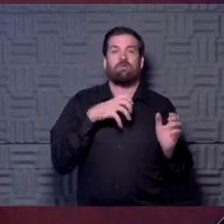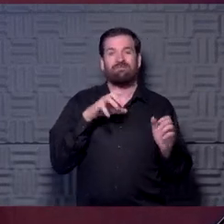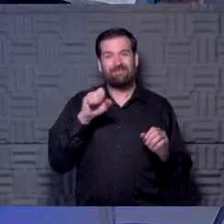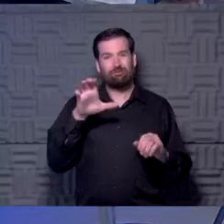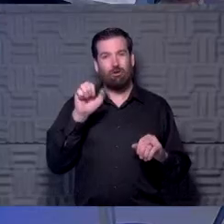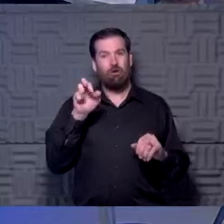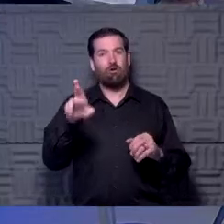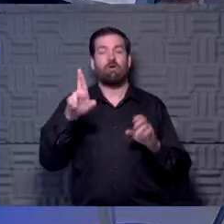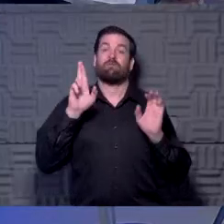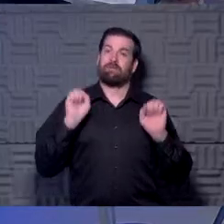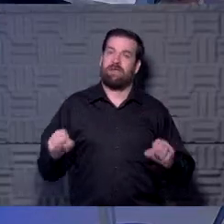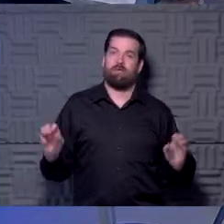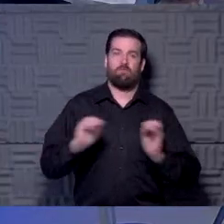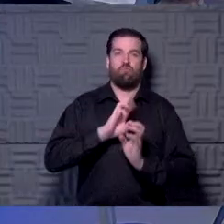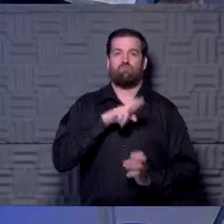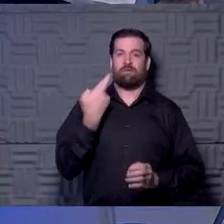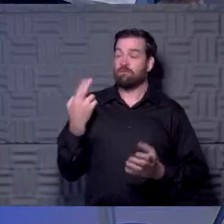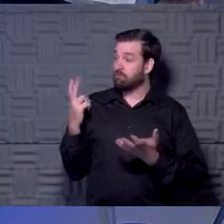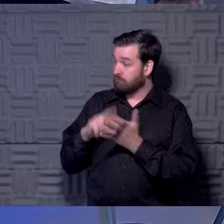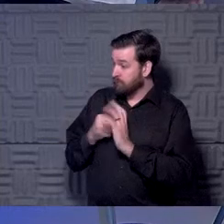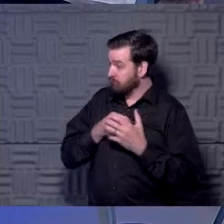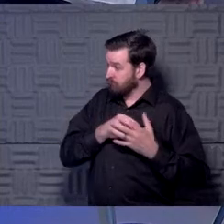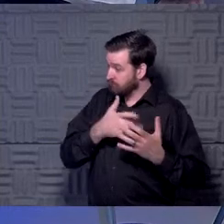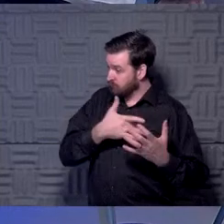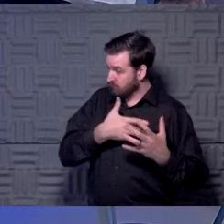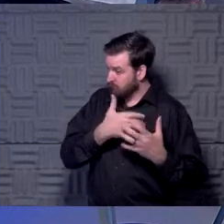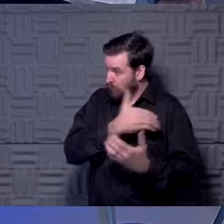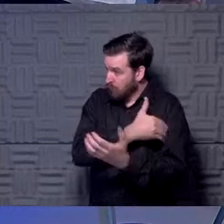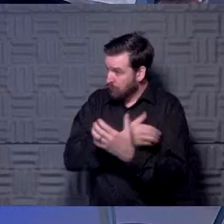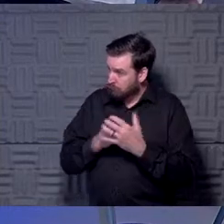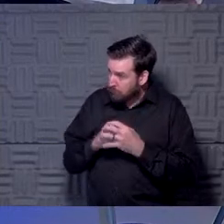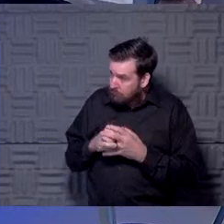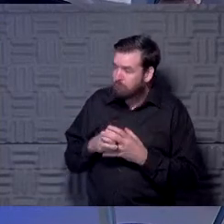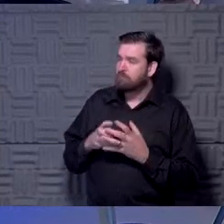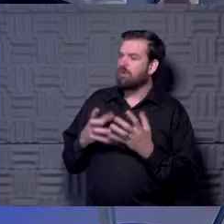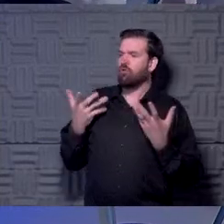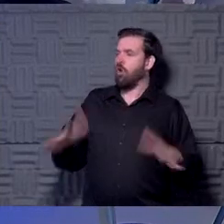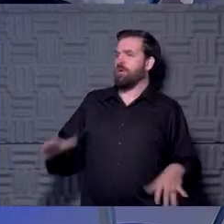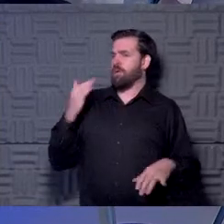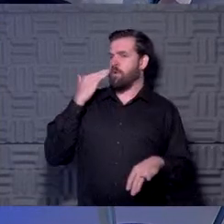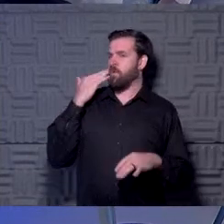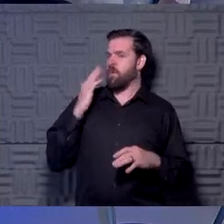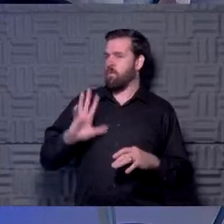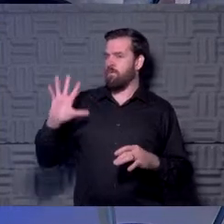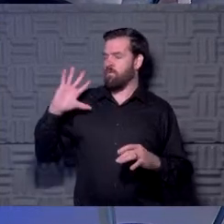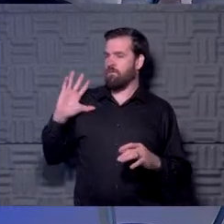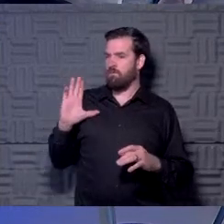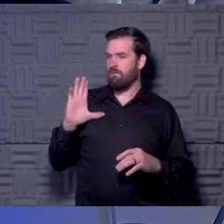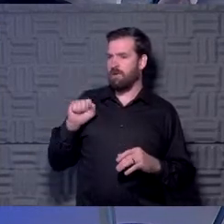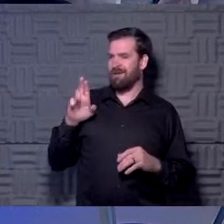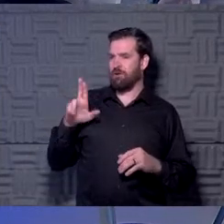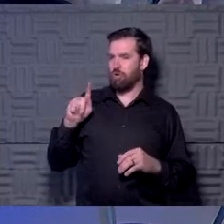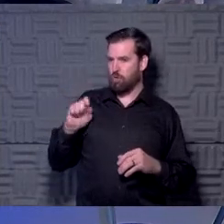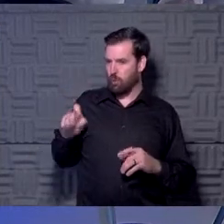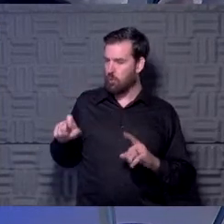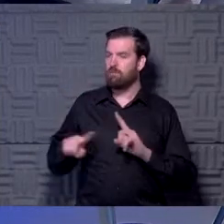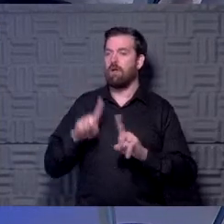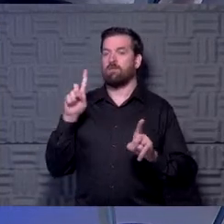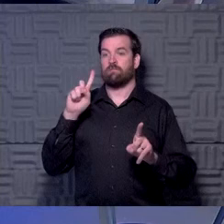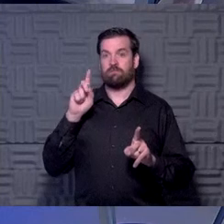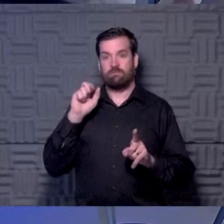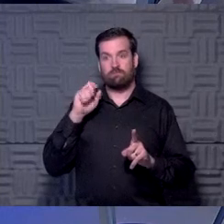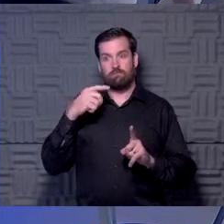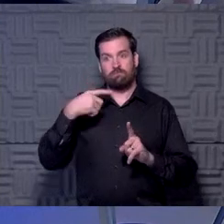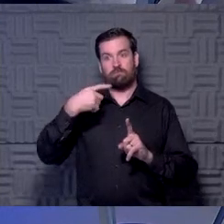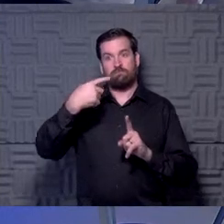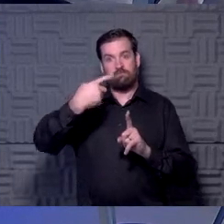So lots of inflammation in the heart muscle, but we are really beginning to know how, we knew that was true acutely. We're seeing it for months and several